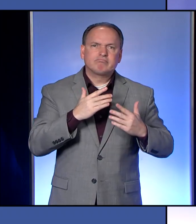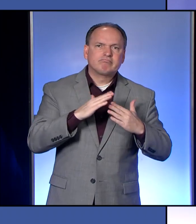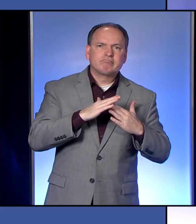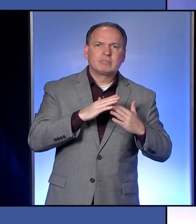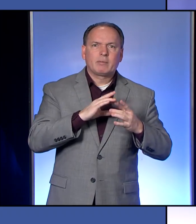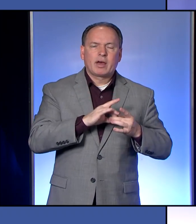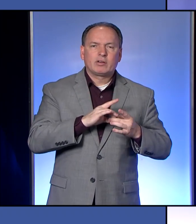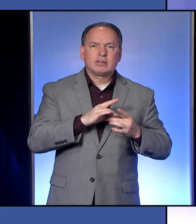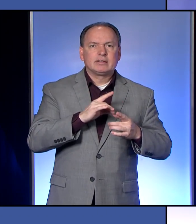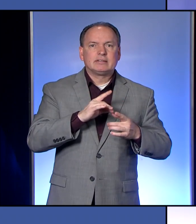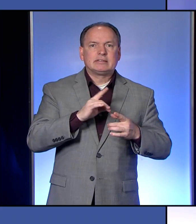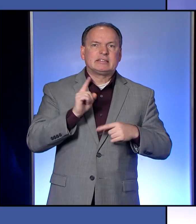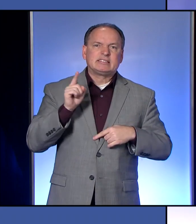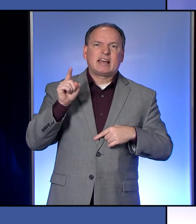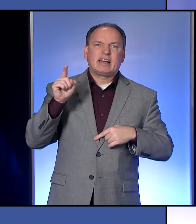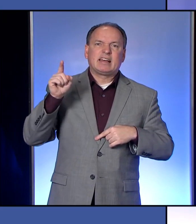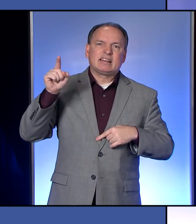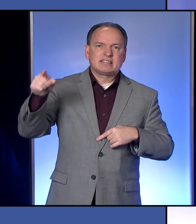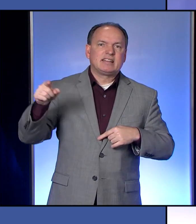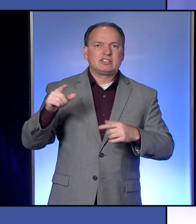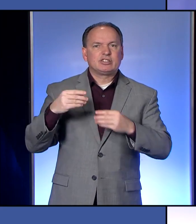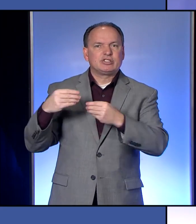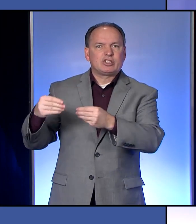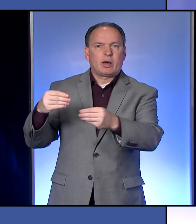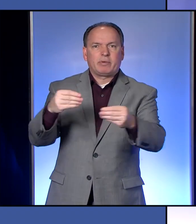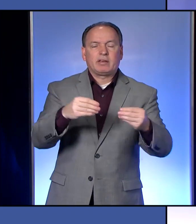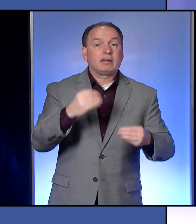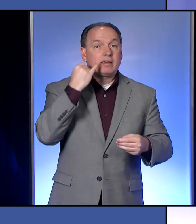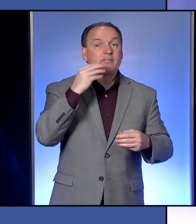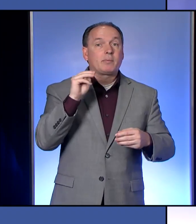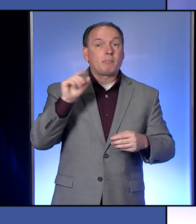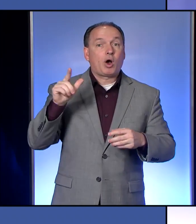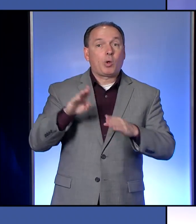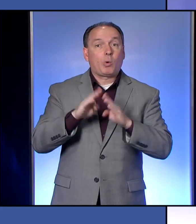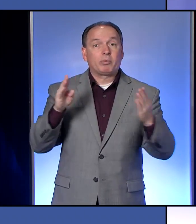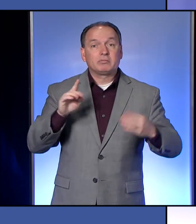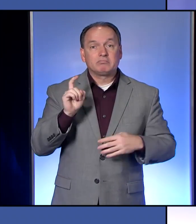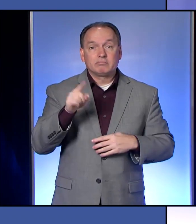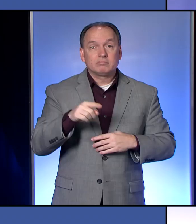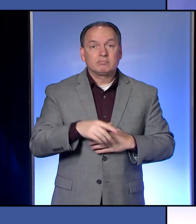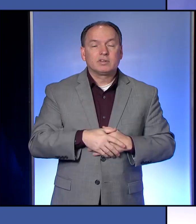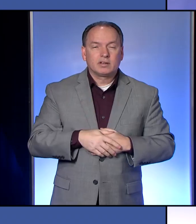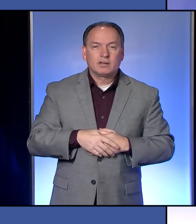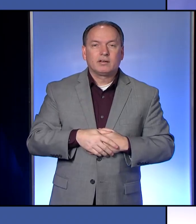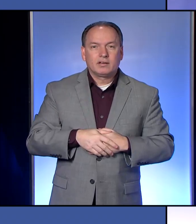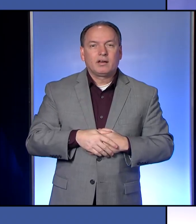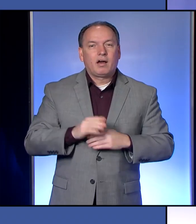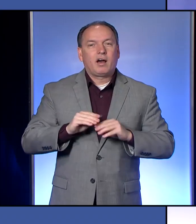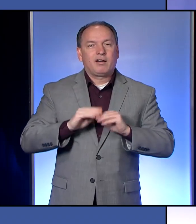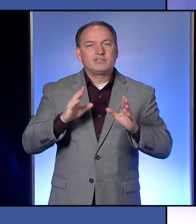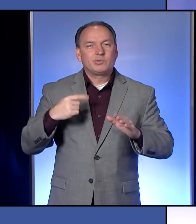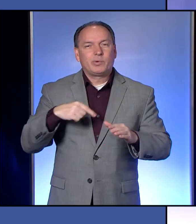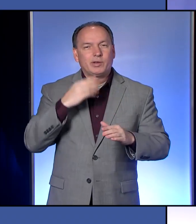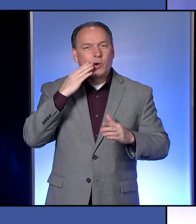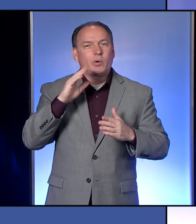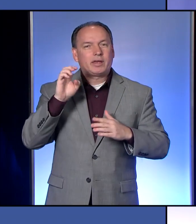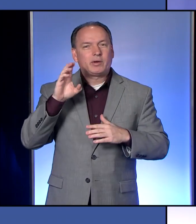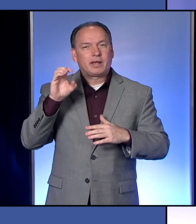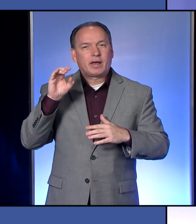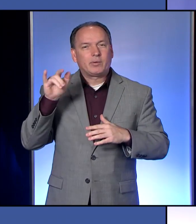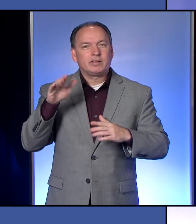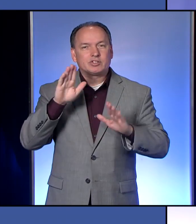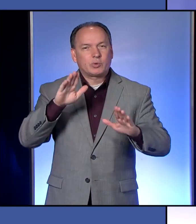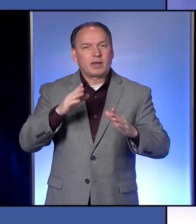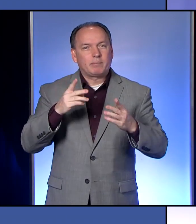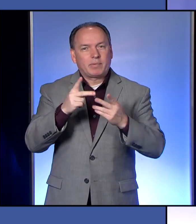destination shopping if the mall opens up? Well, obviously we know that Erie County is a great place to shop